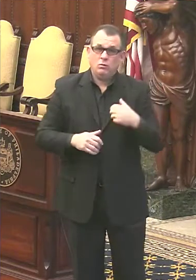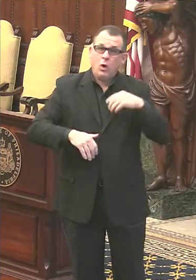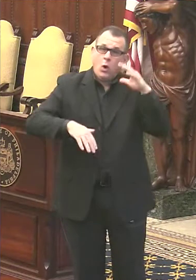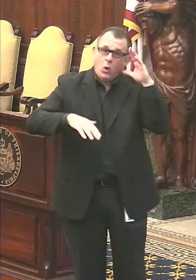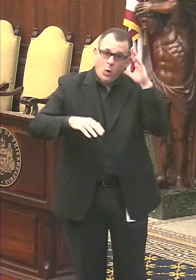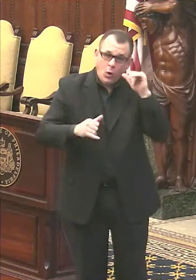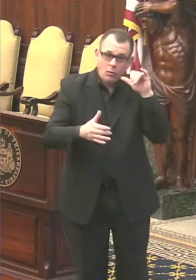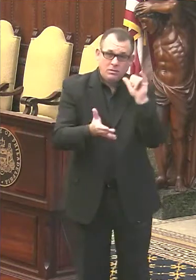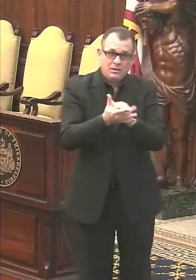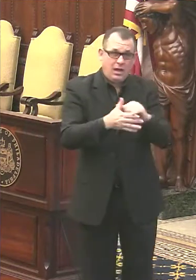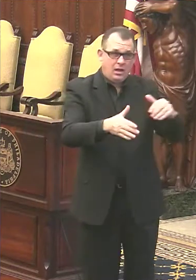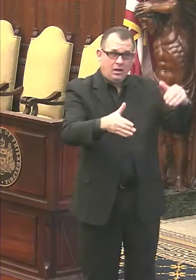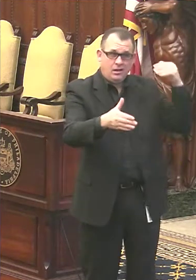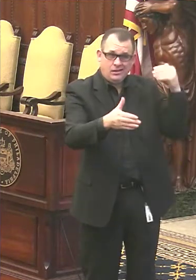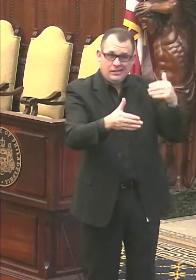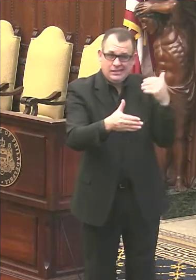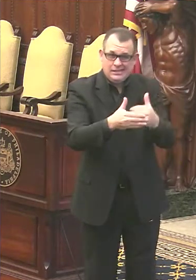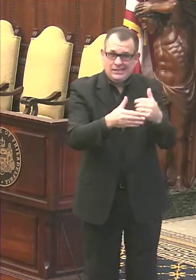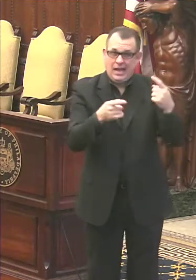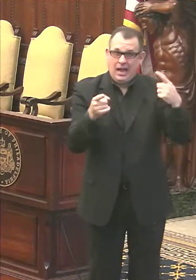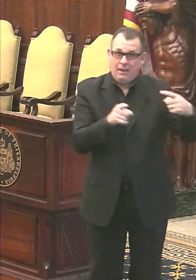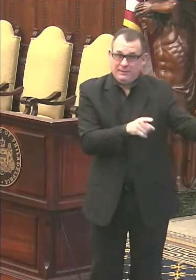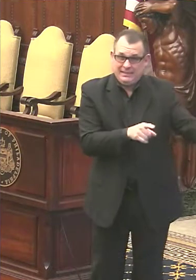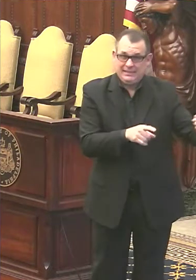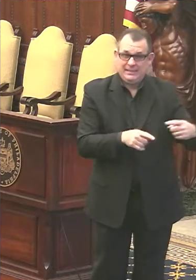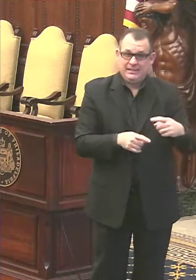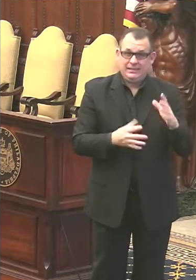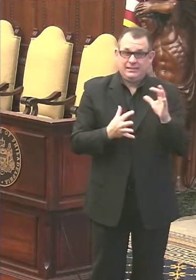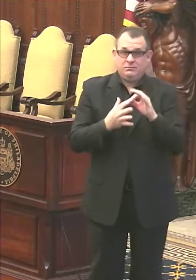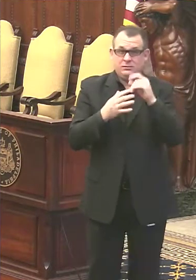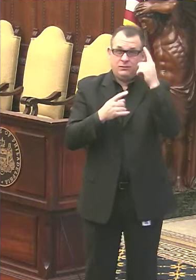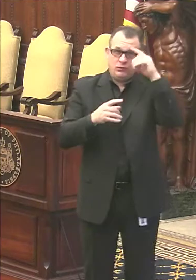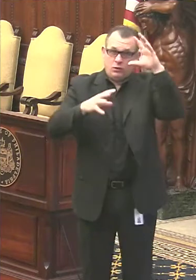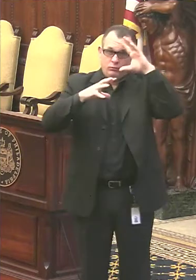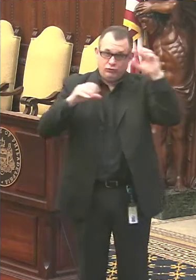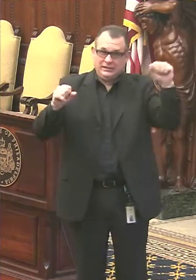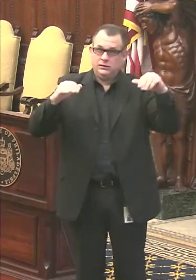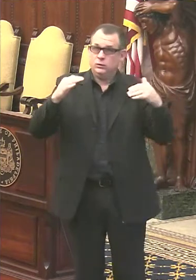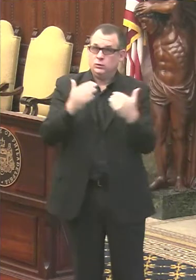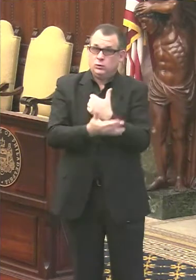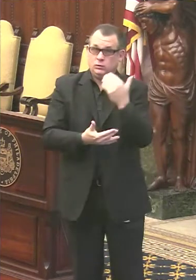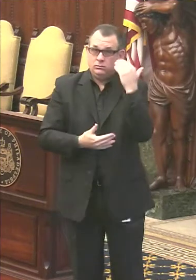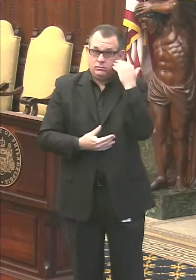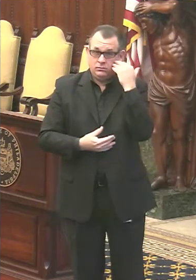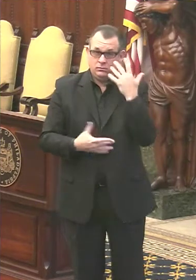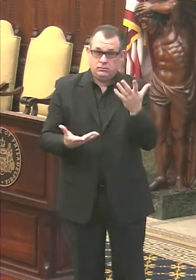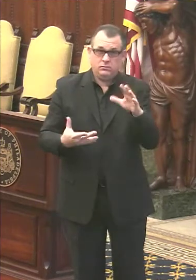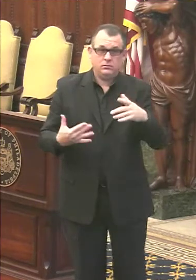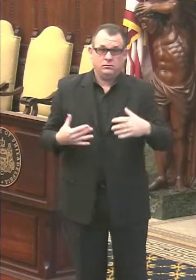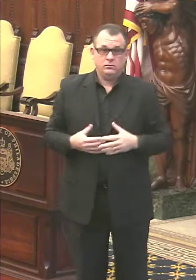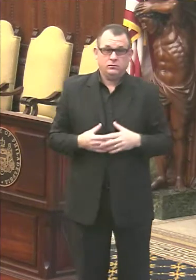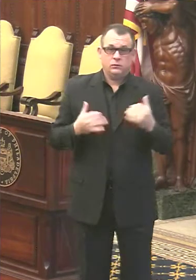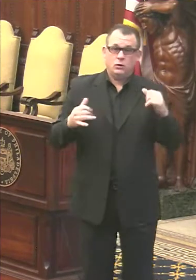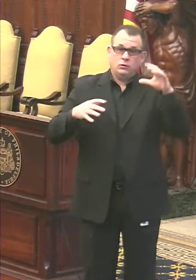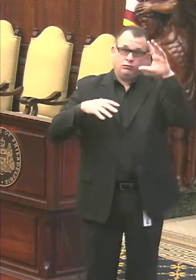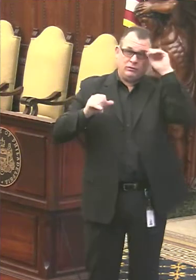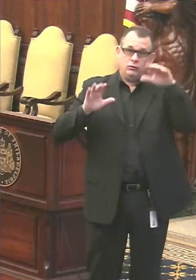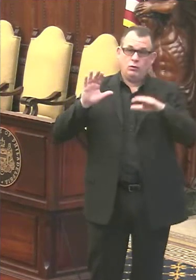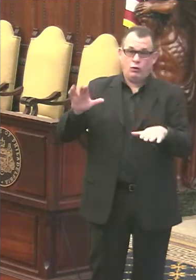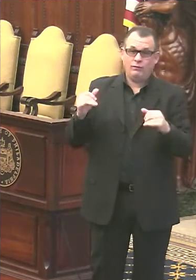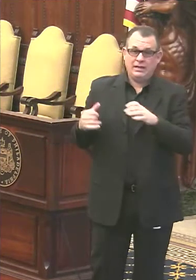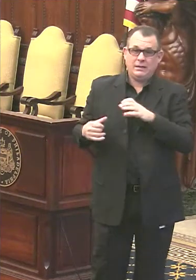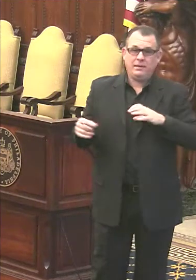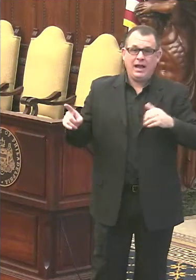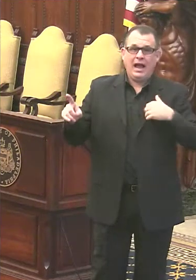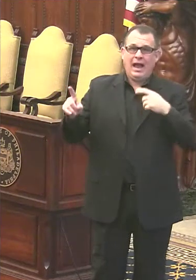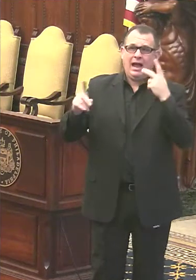presidential administration in Washington. Tonight, the presidential inauguration committee is hosting a memorial to remember